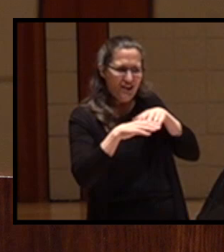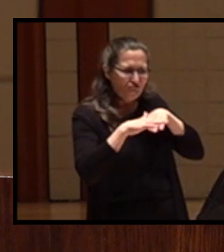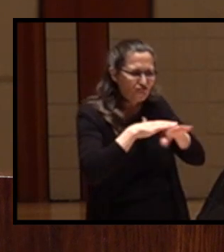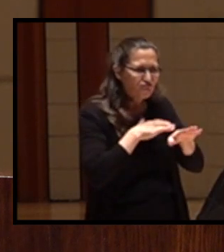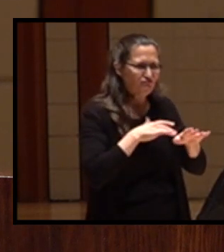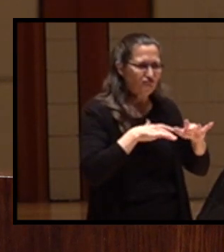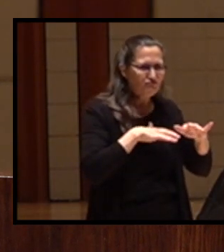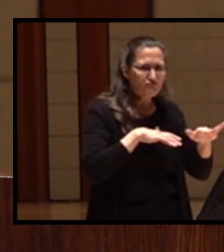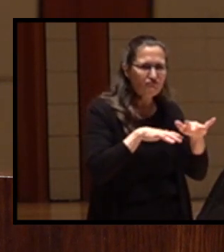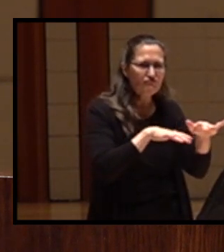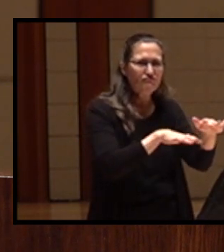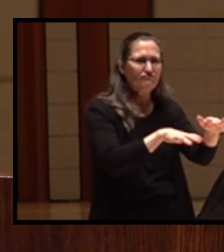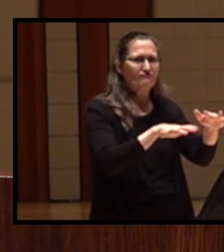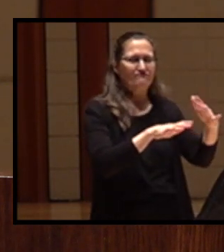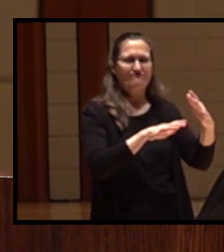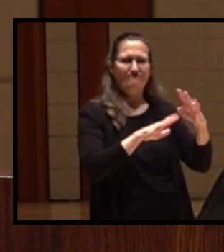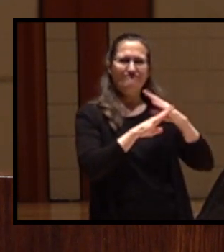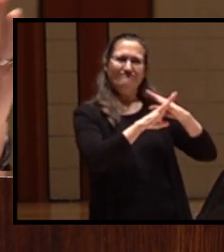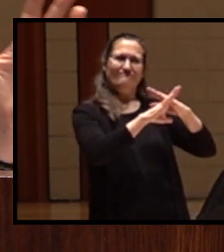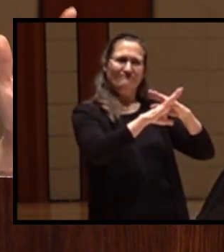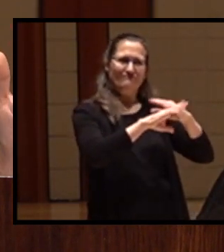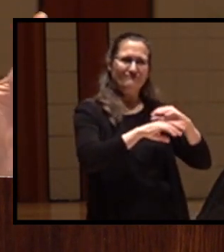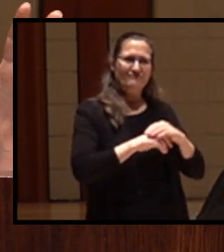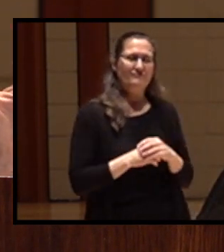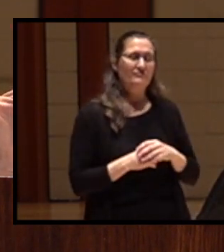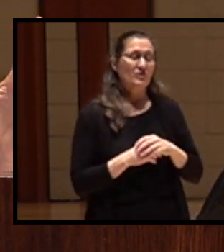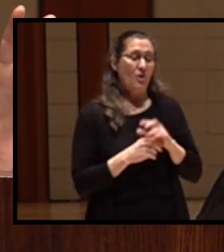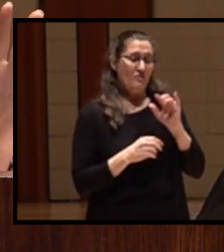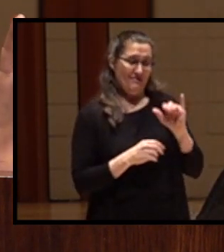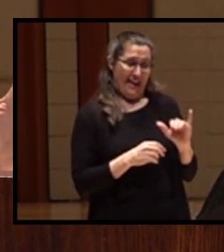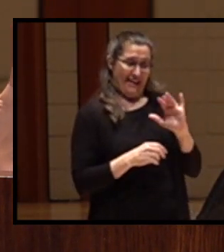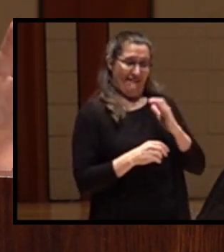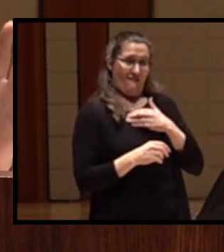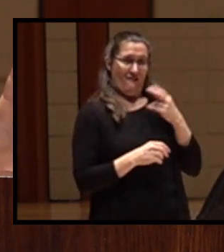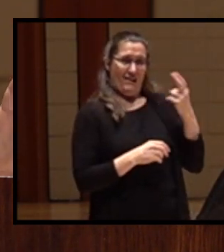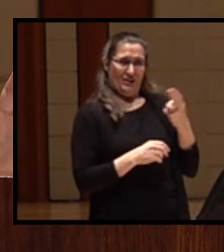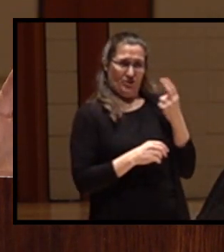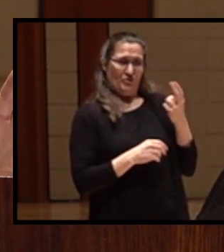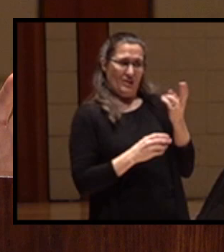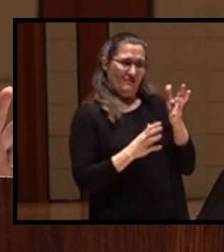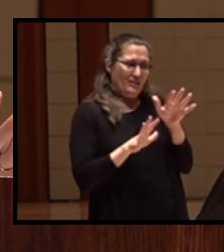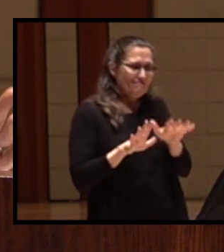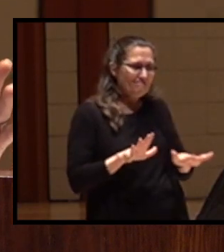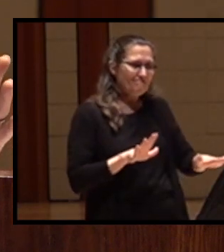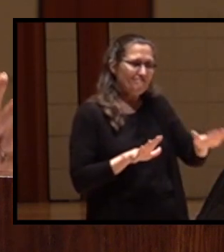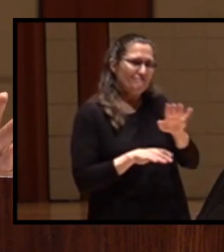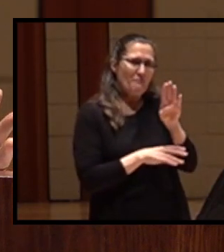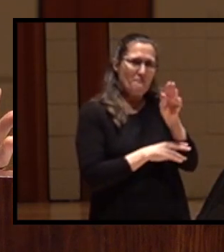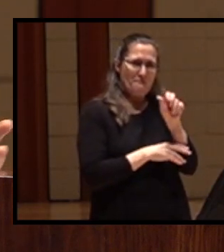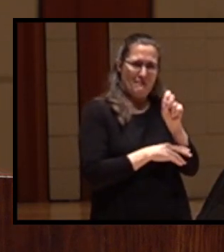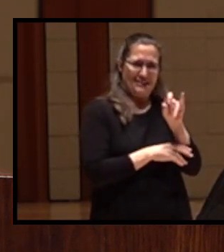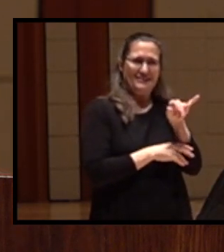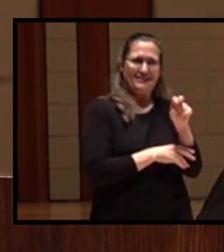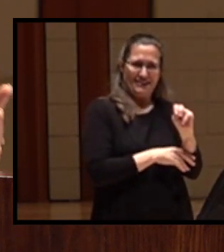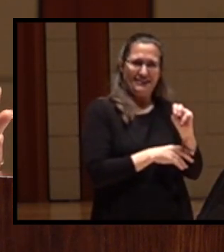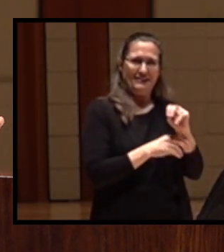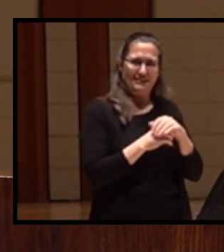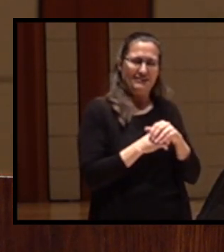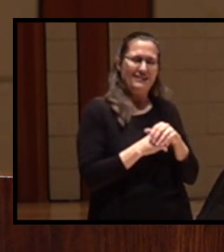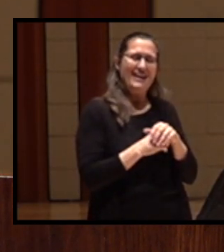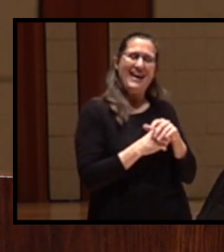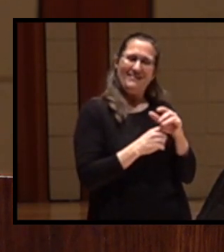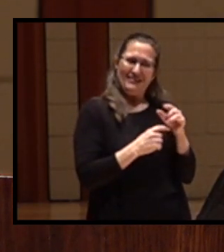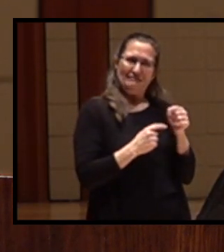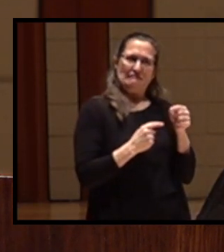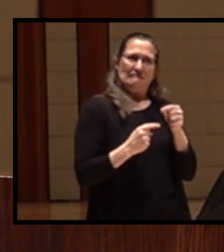habitat. So this is the history of the basin. And this is where the tension